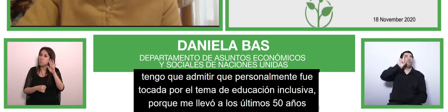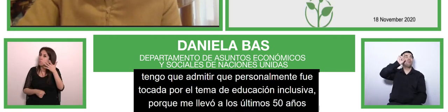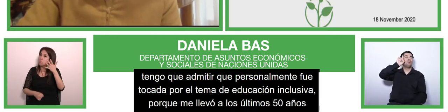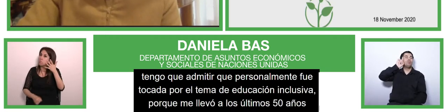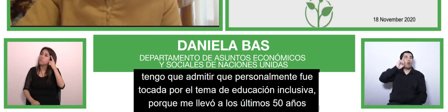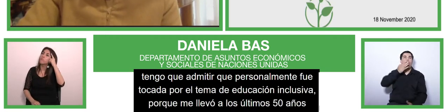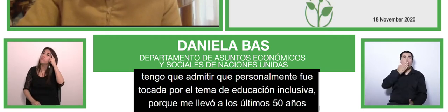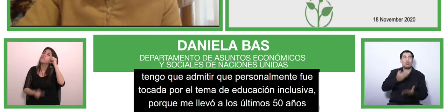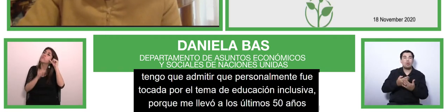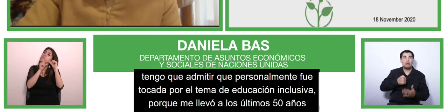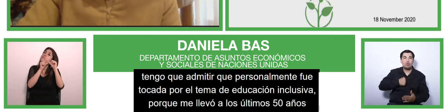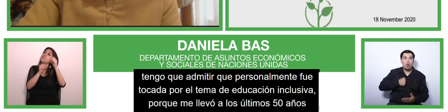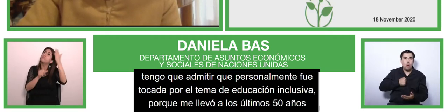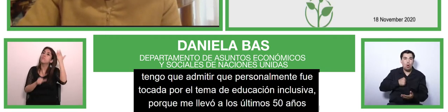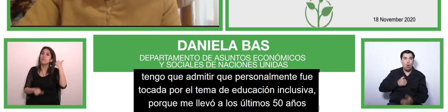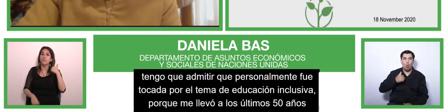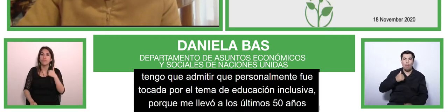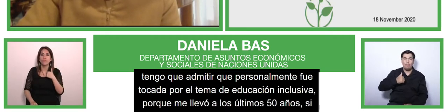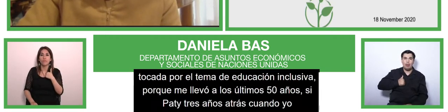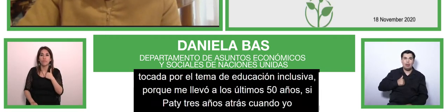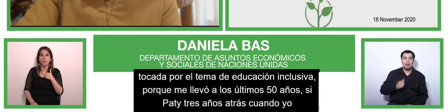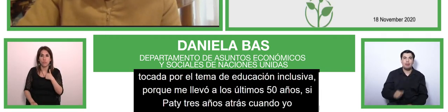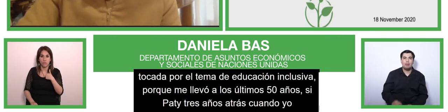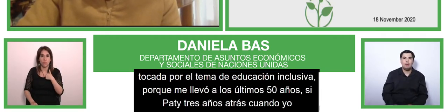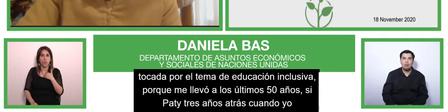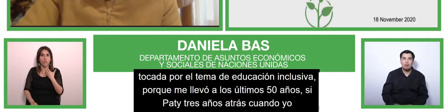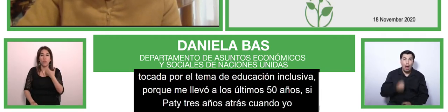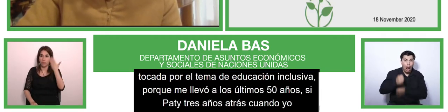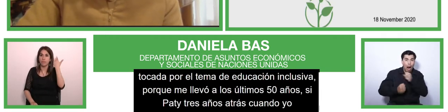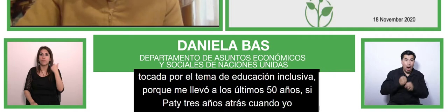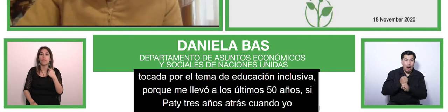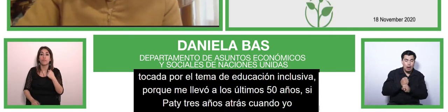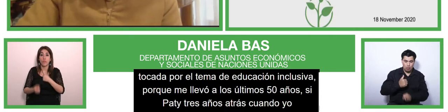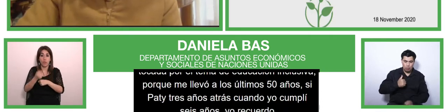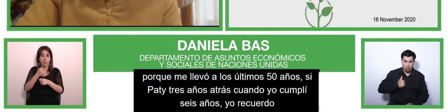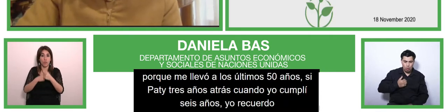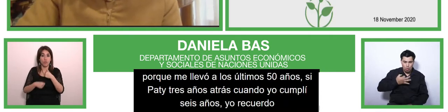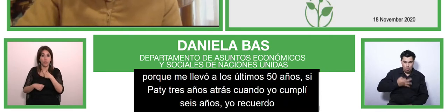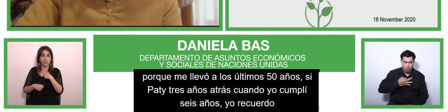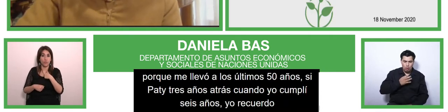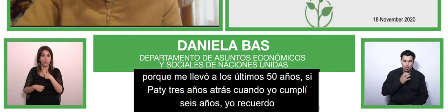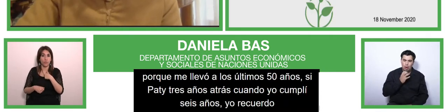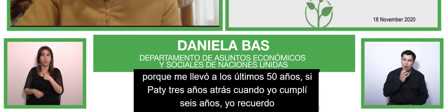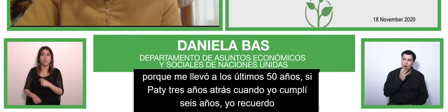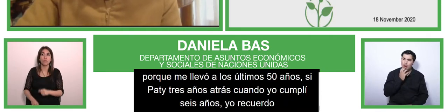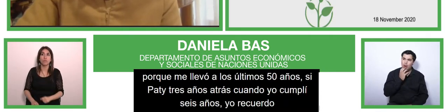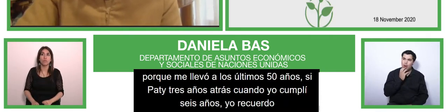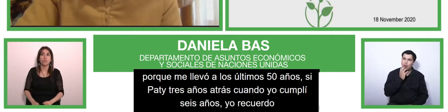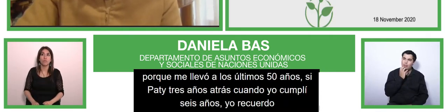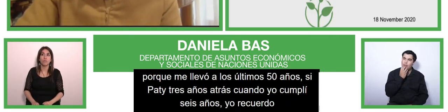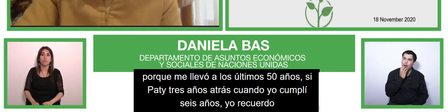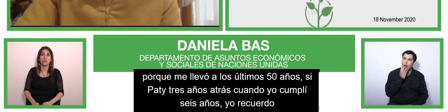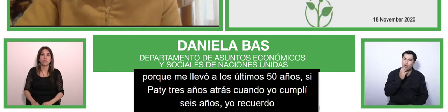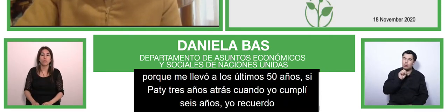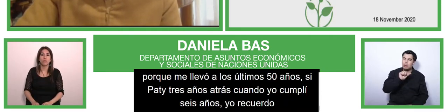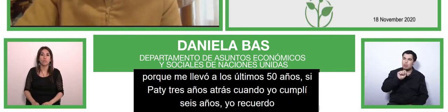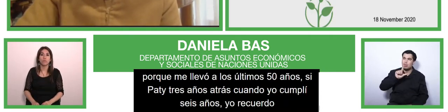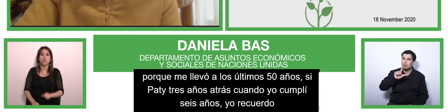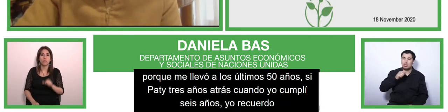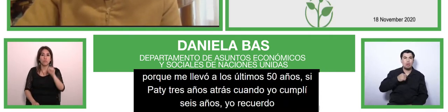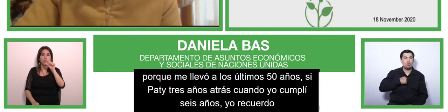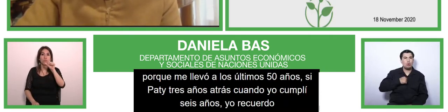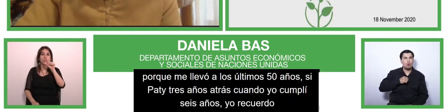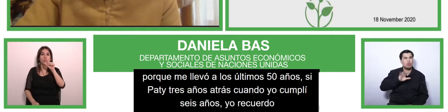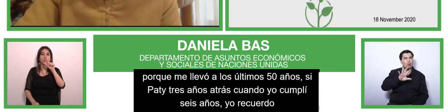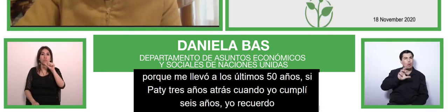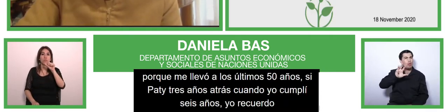i recall it was may 1967 yep i'm 59 and in those